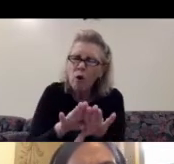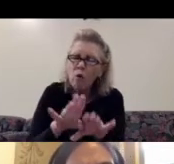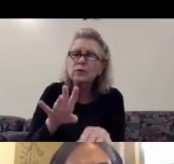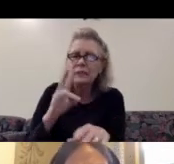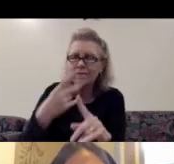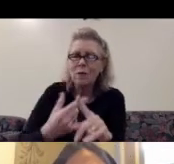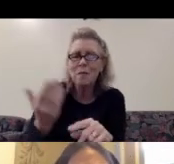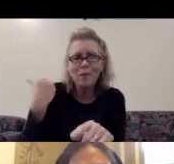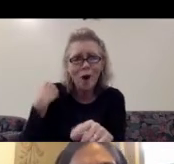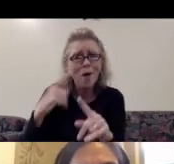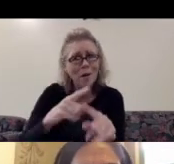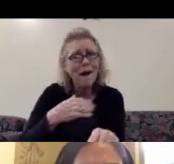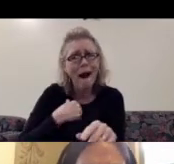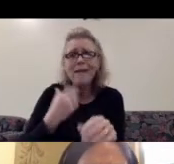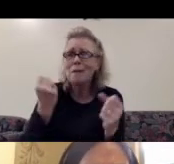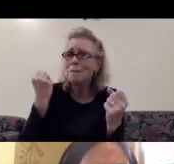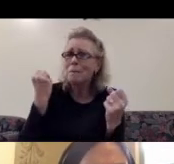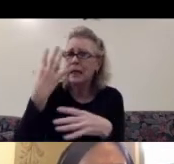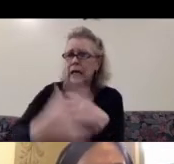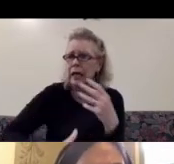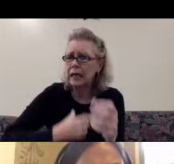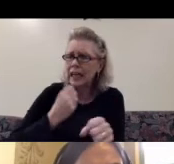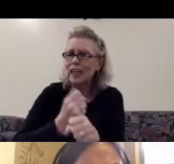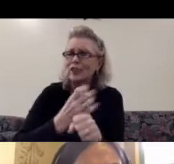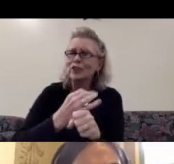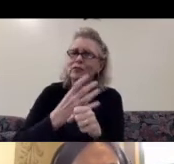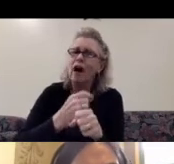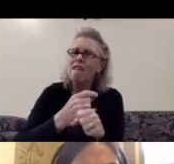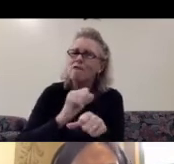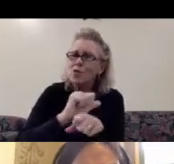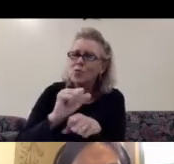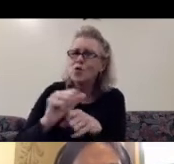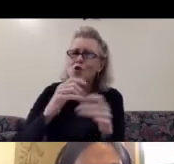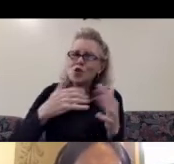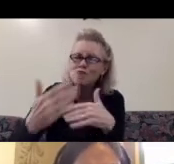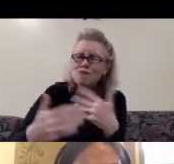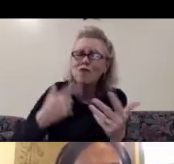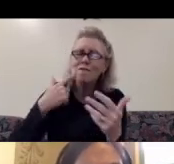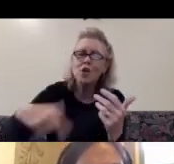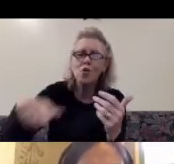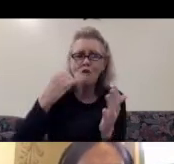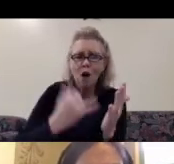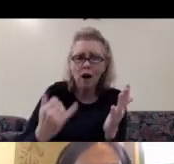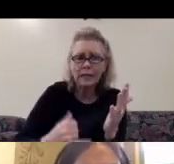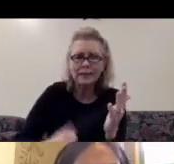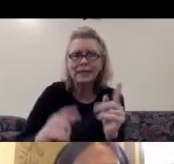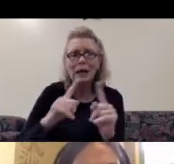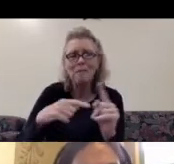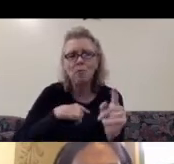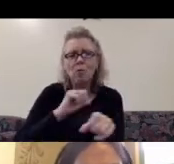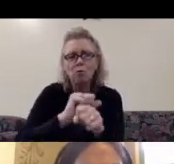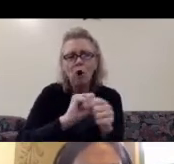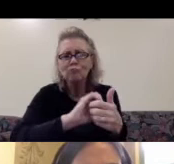between local artists and invited guests. My proposal for the residency was to conduct a workshop to produce a piece in collaboration